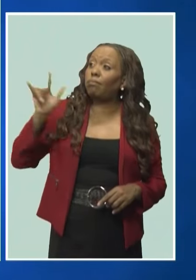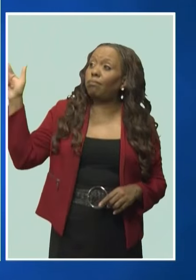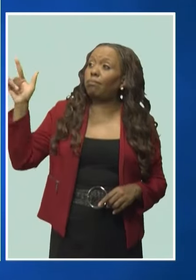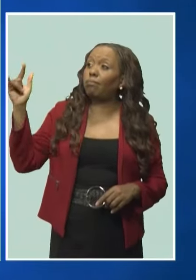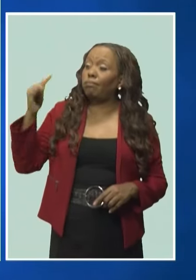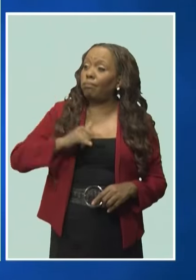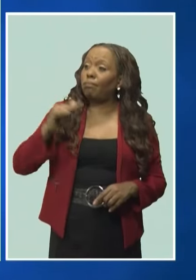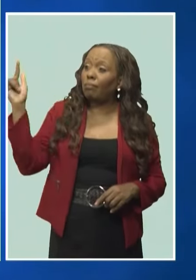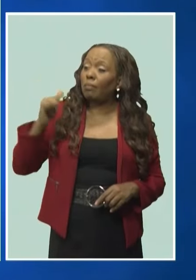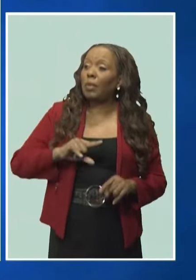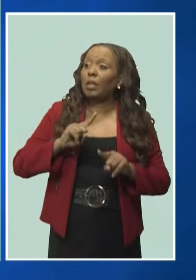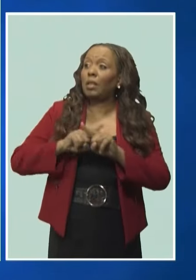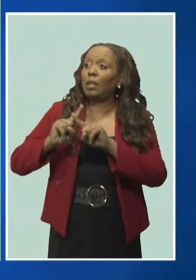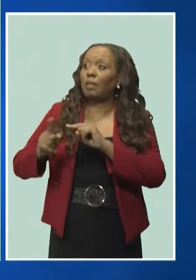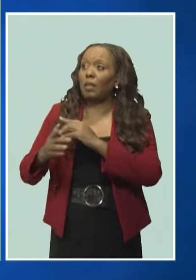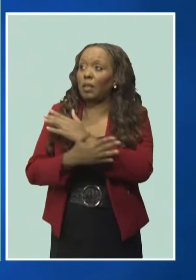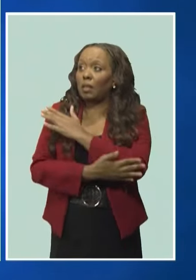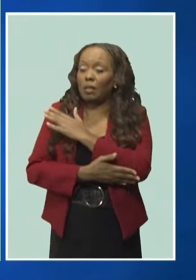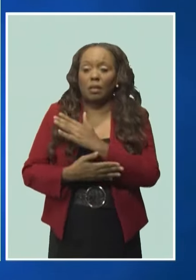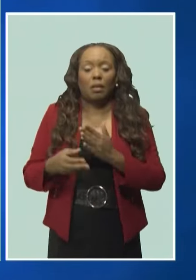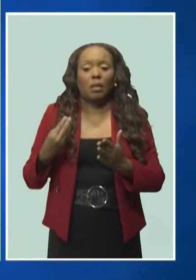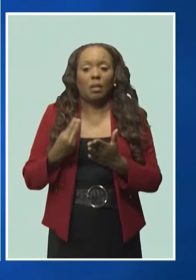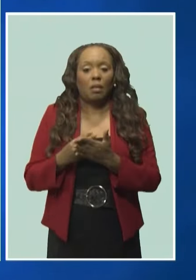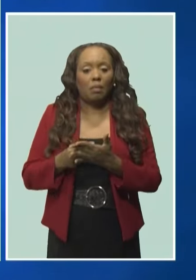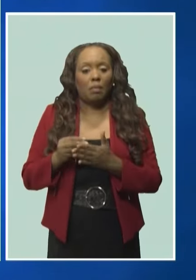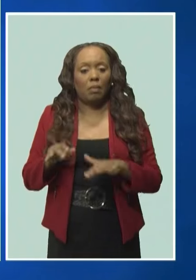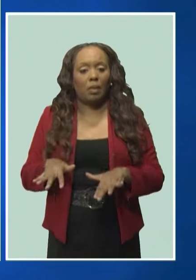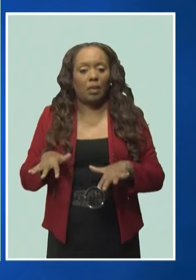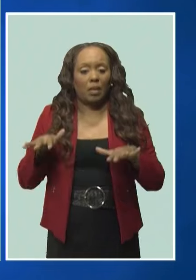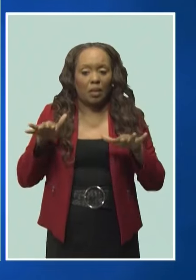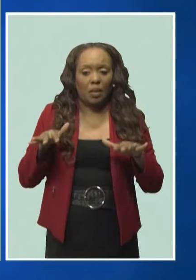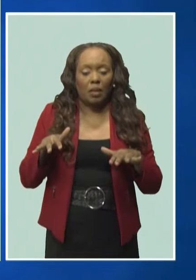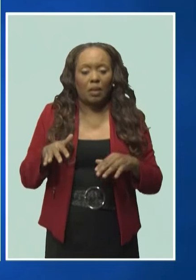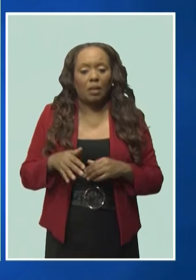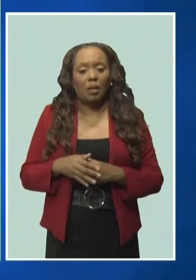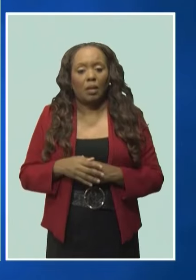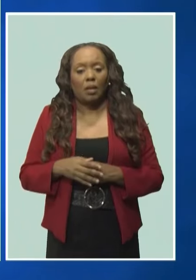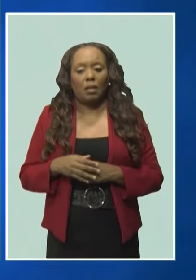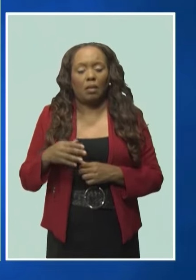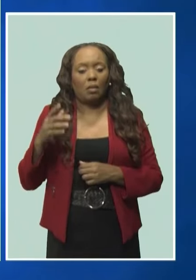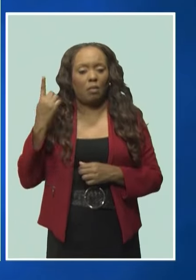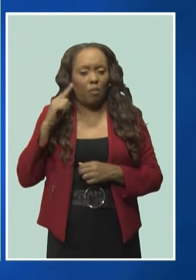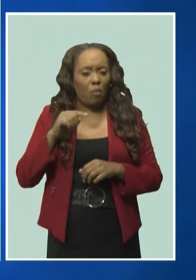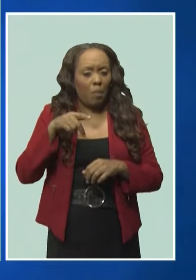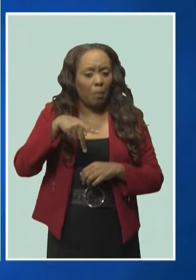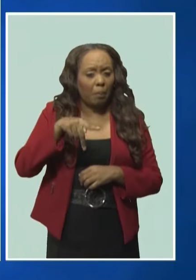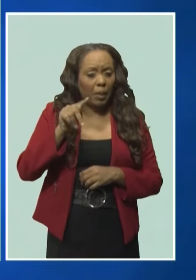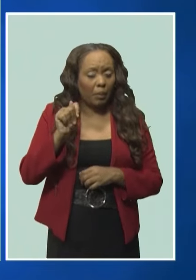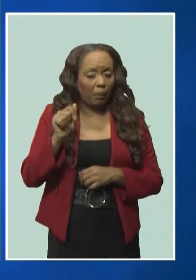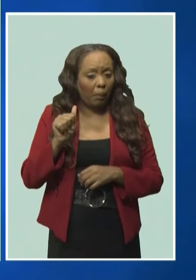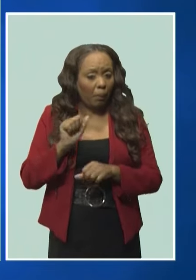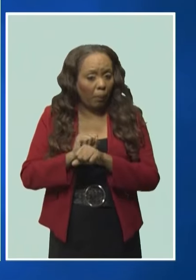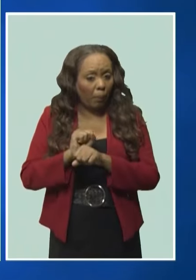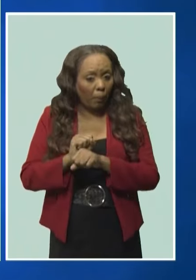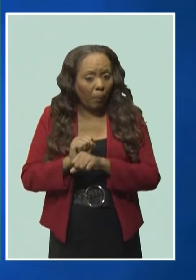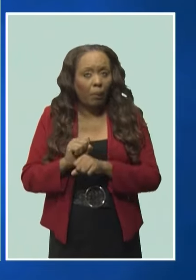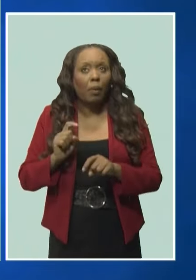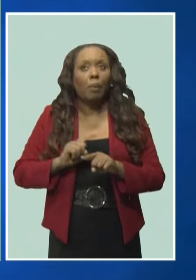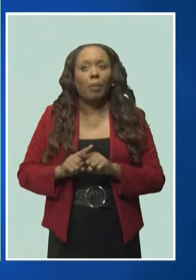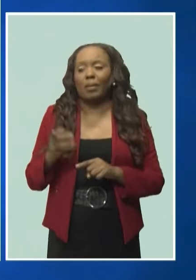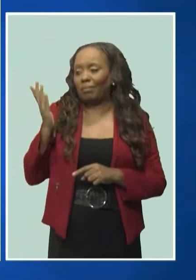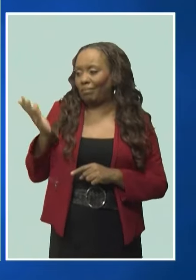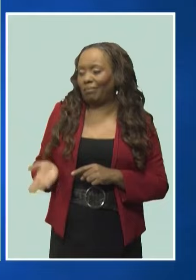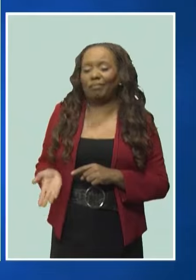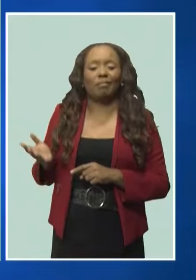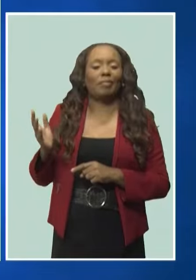funds have been raised not only through the work of the PTA in general, but Mosaic